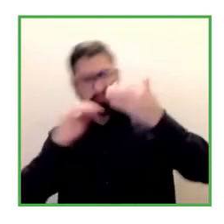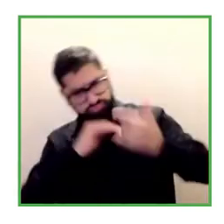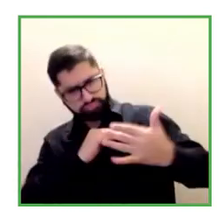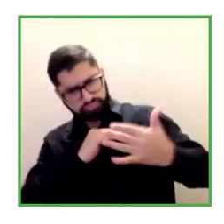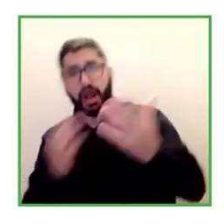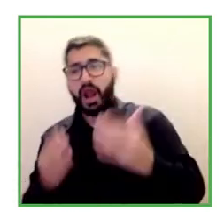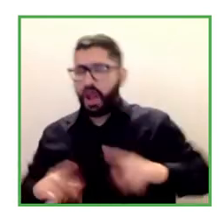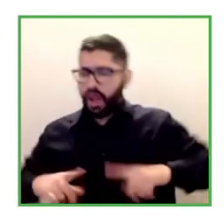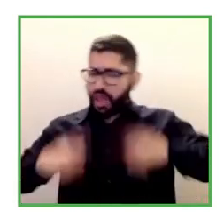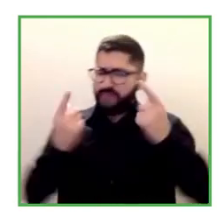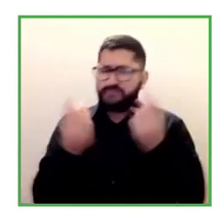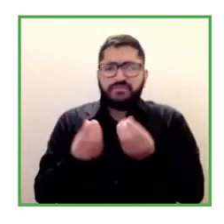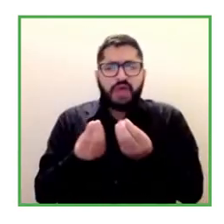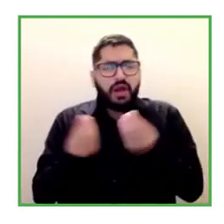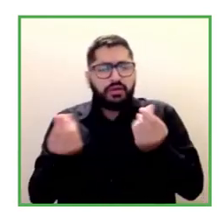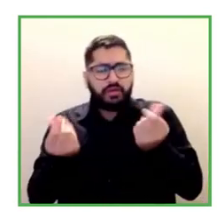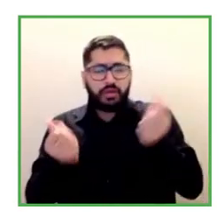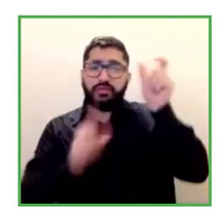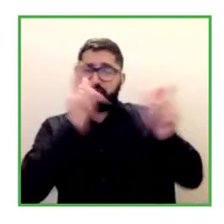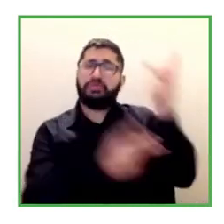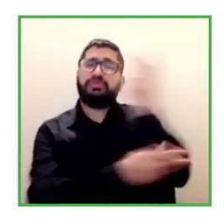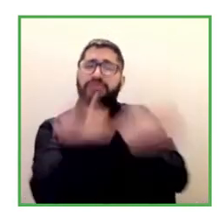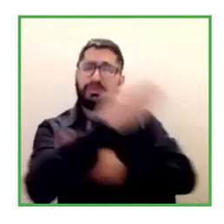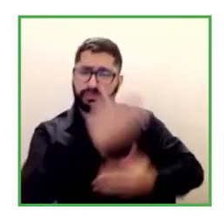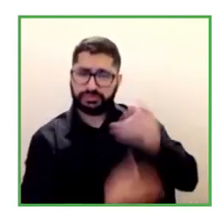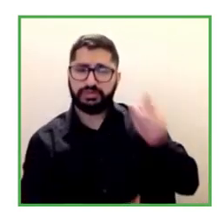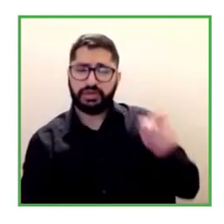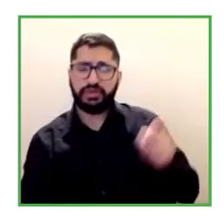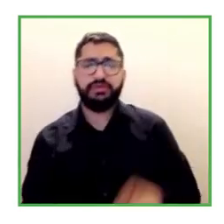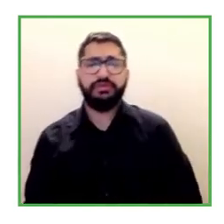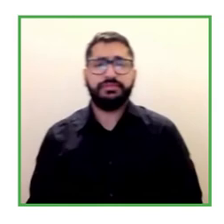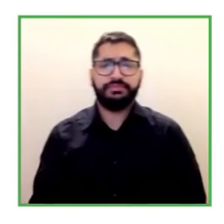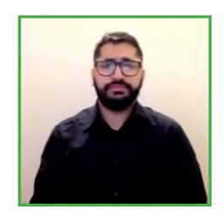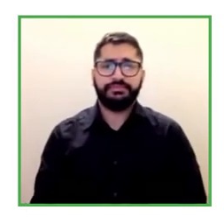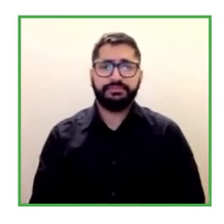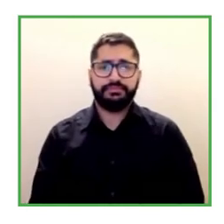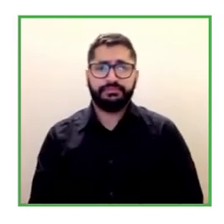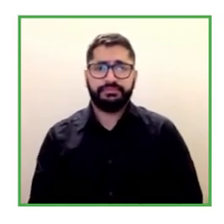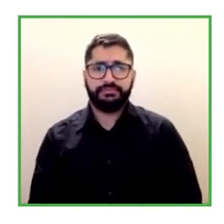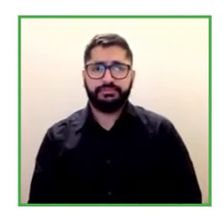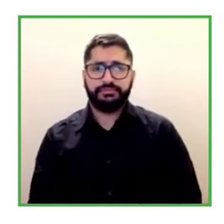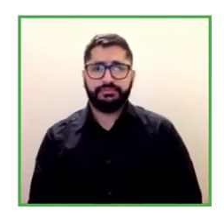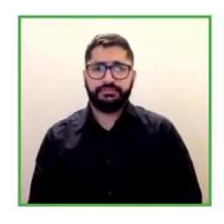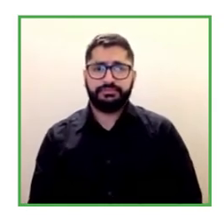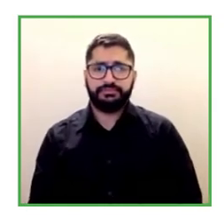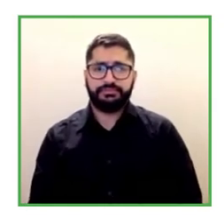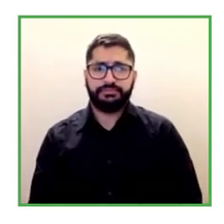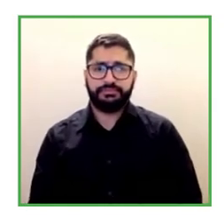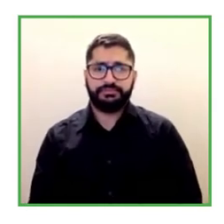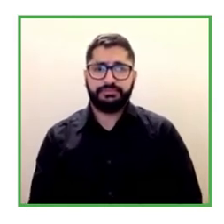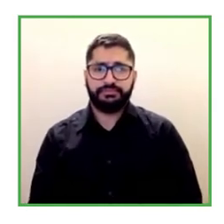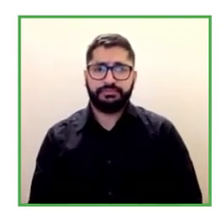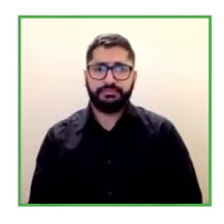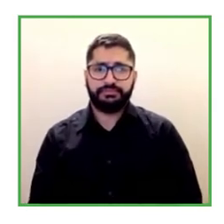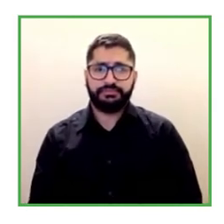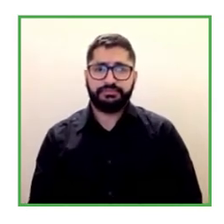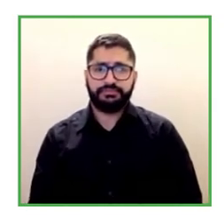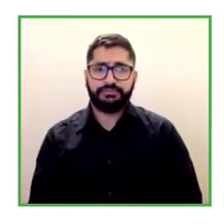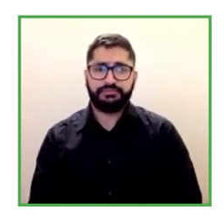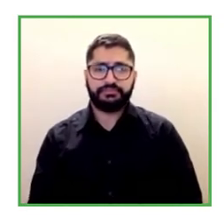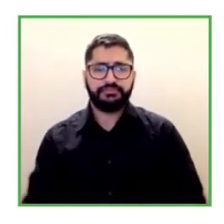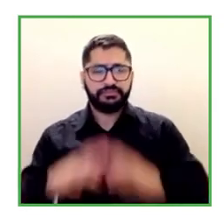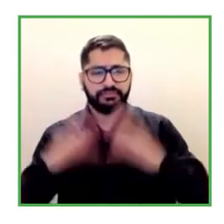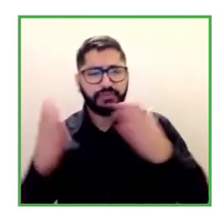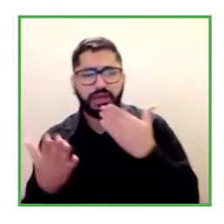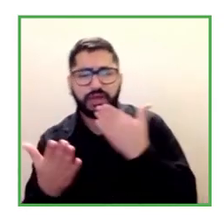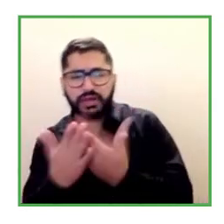quality of life of this person thank you so